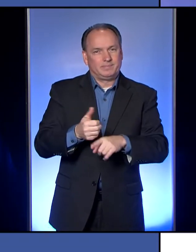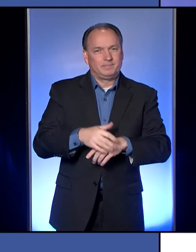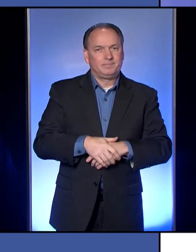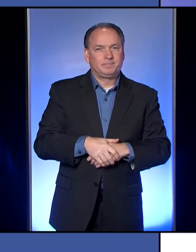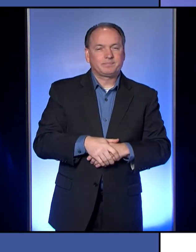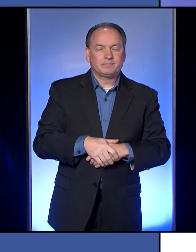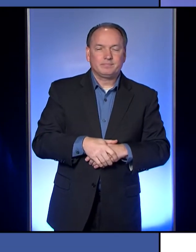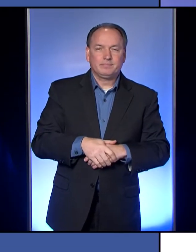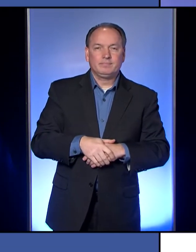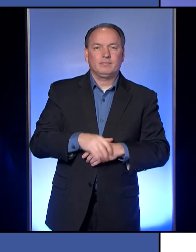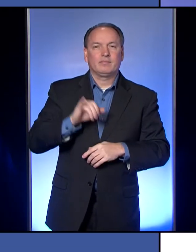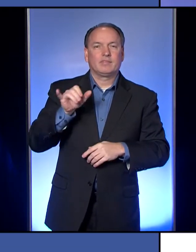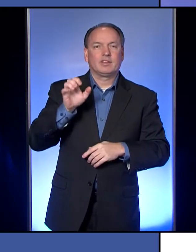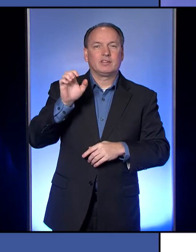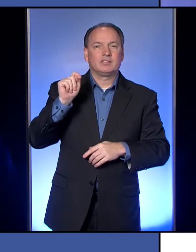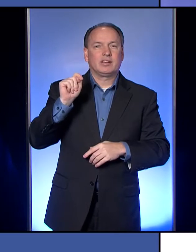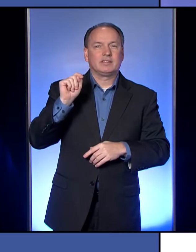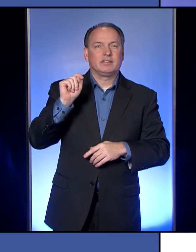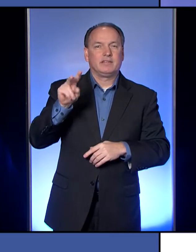Jet TV.